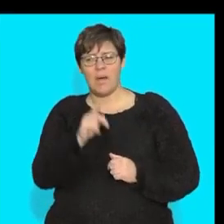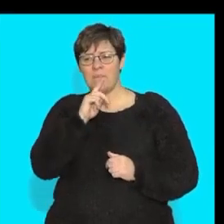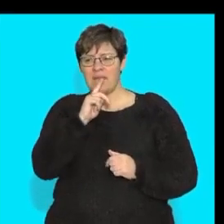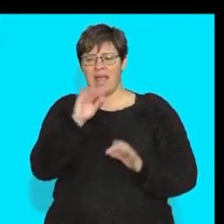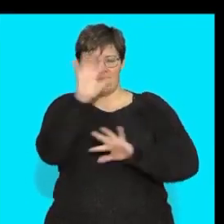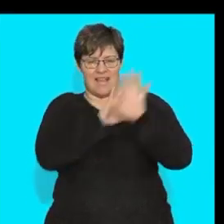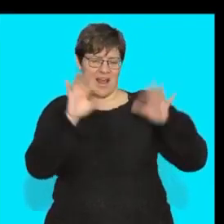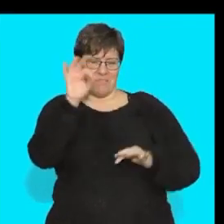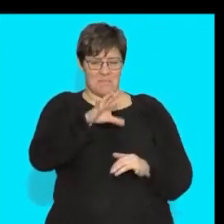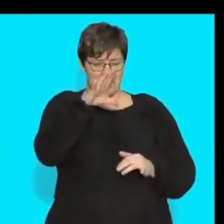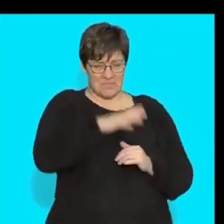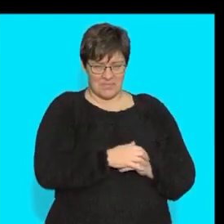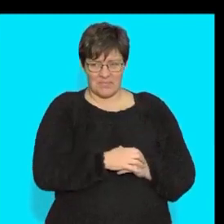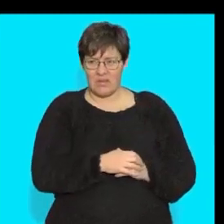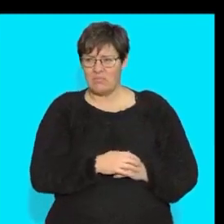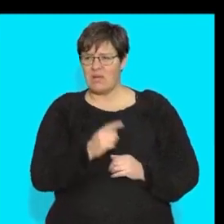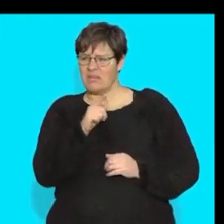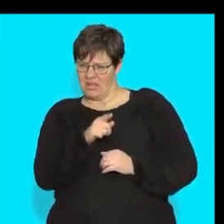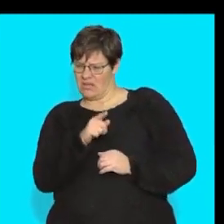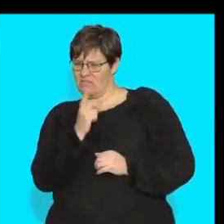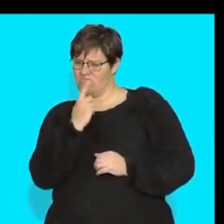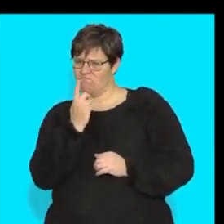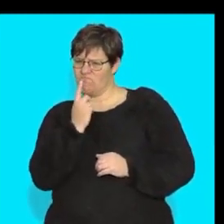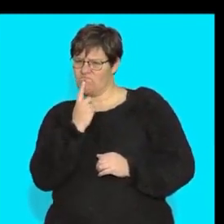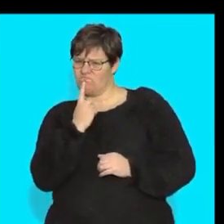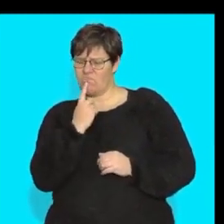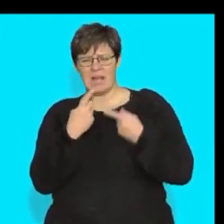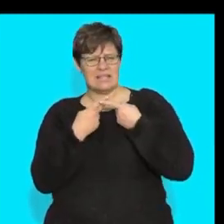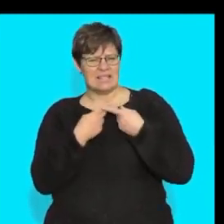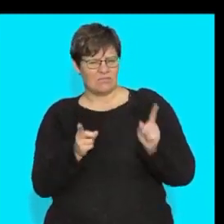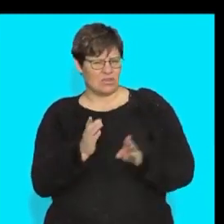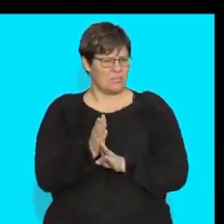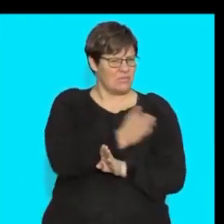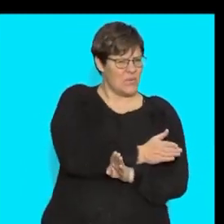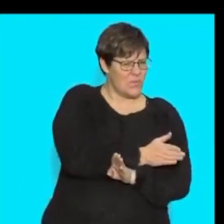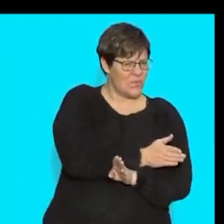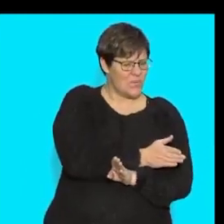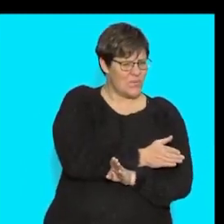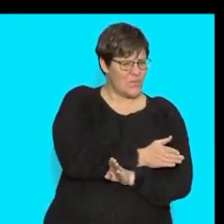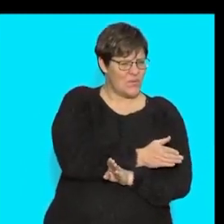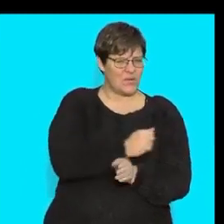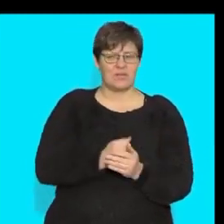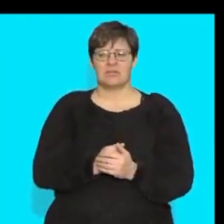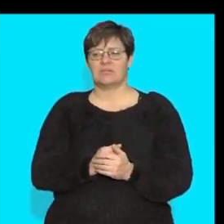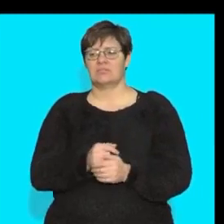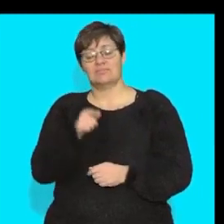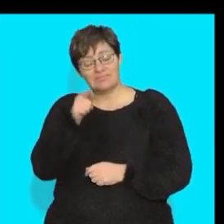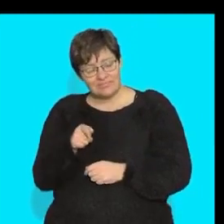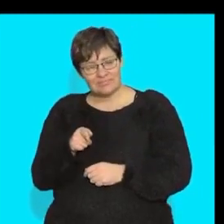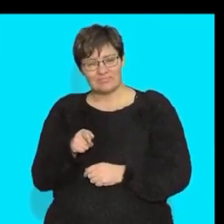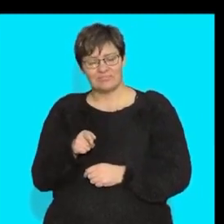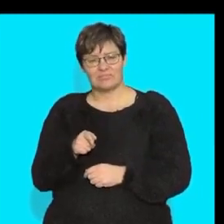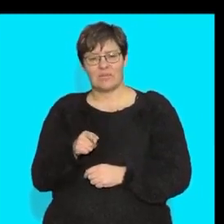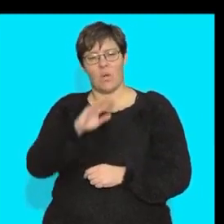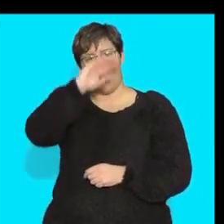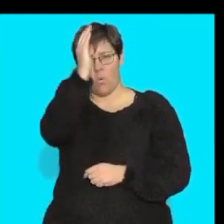now you're like thinking oh how is this different to the previous one guys they are wavy